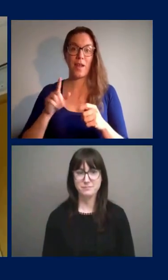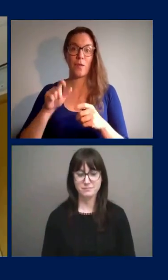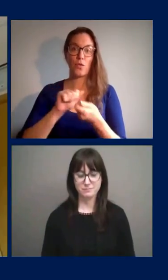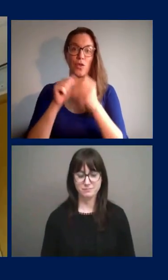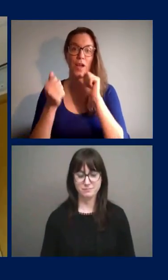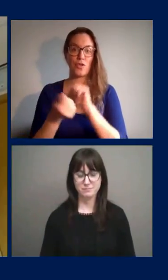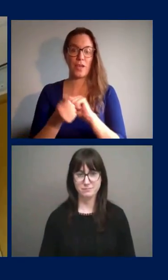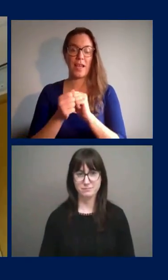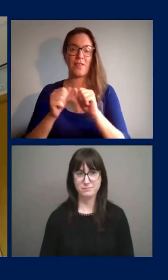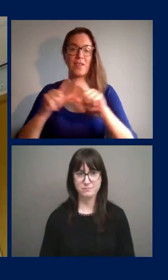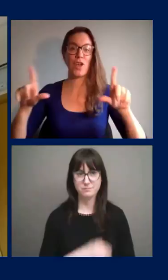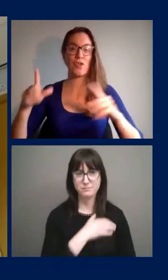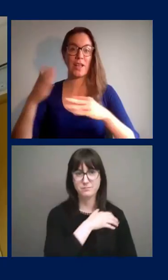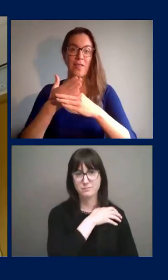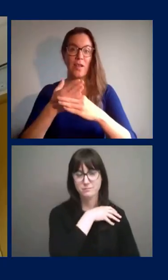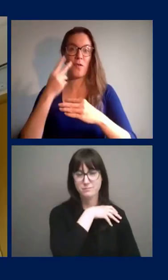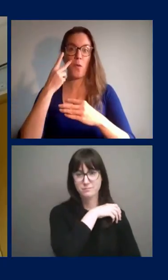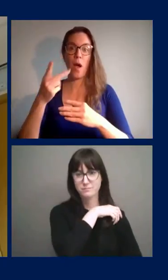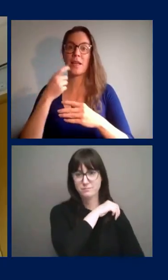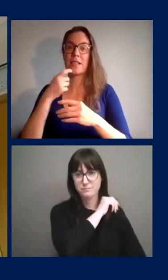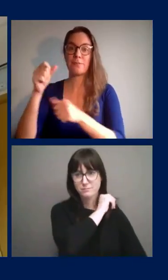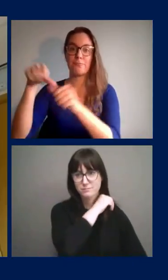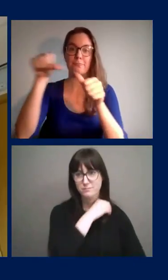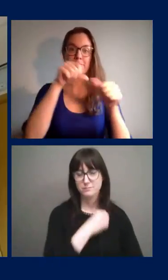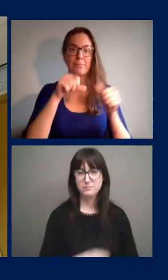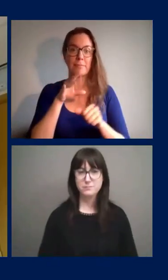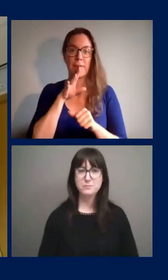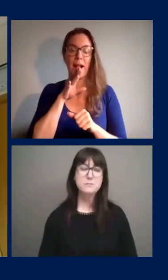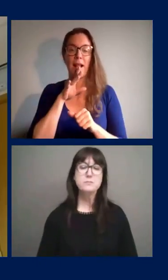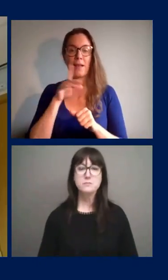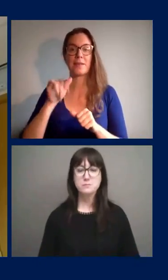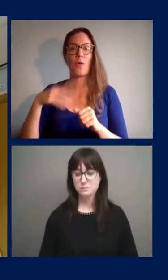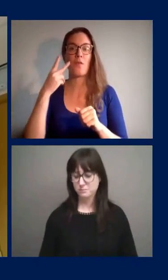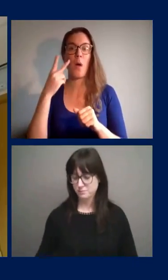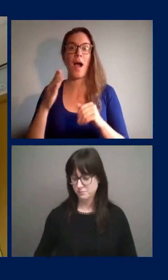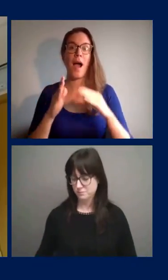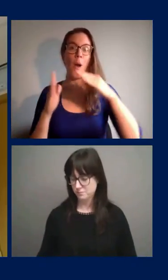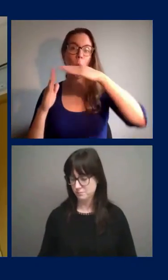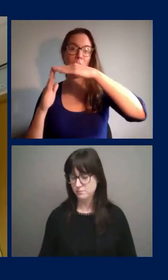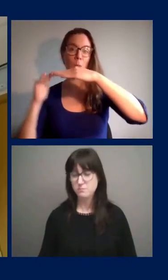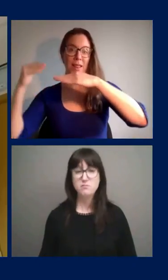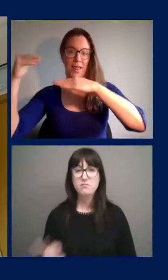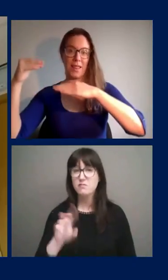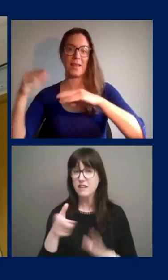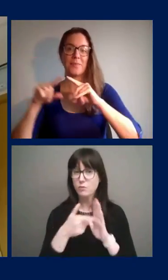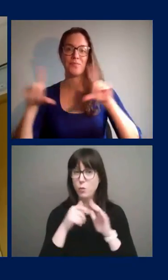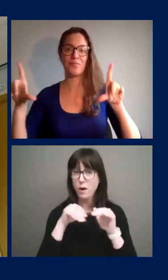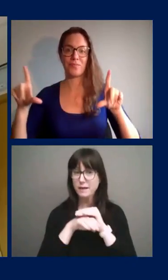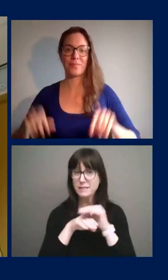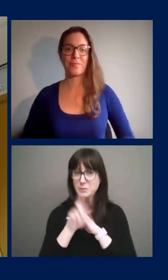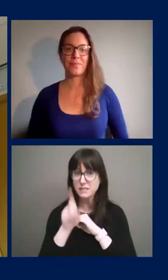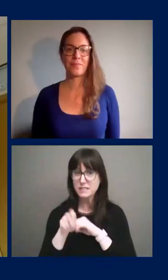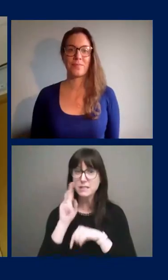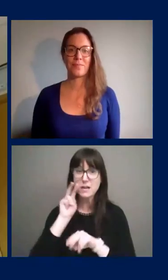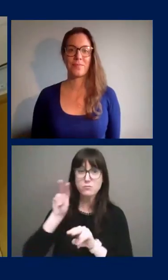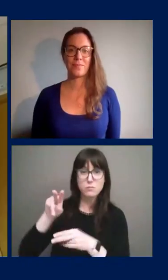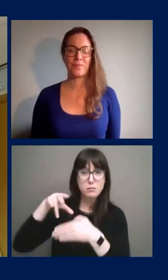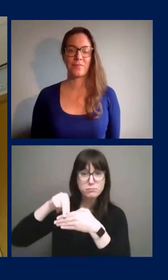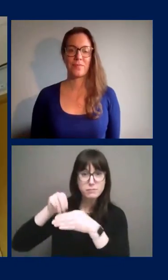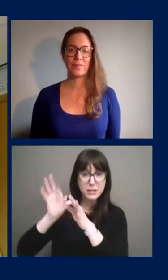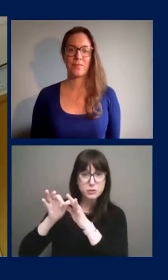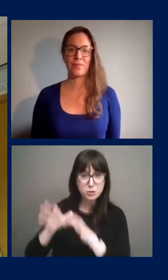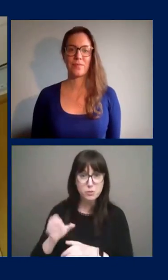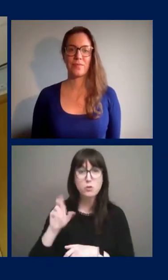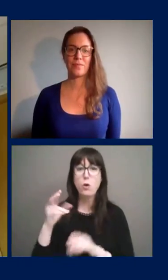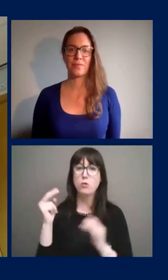Le bouton est situé en haut à la droite de la portion vidéo de l'écran. Reporters with accessibility needs can pin the interpreters or follow along on the YouTube